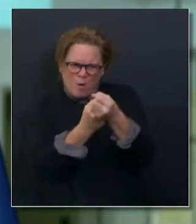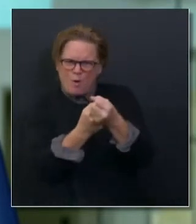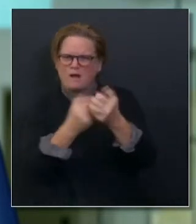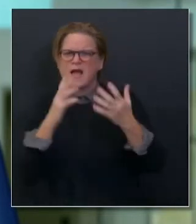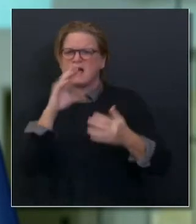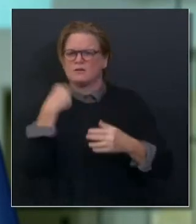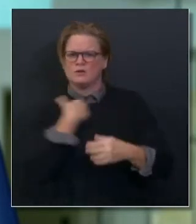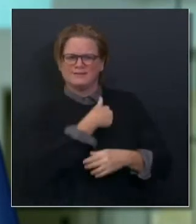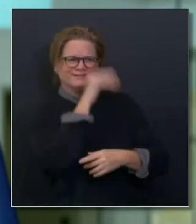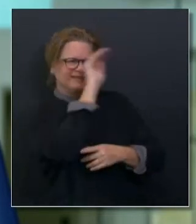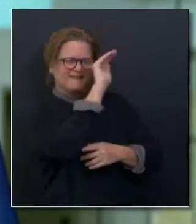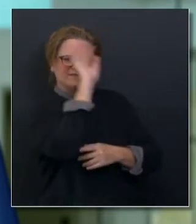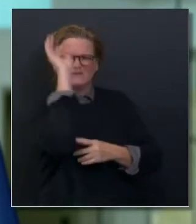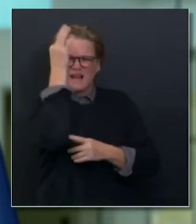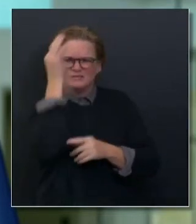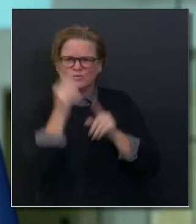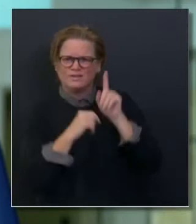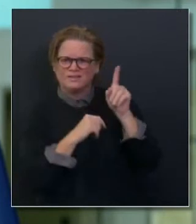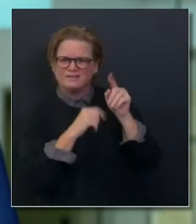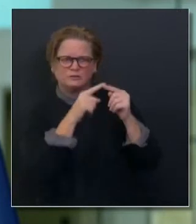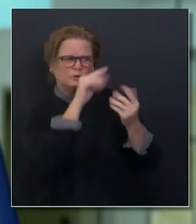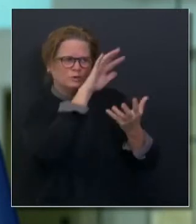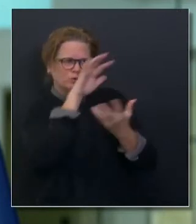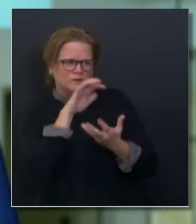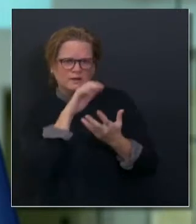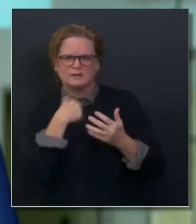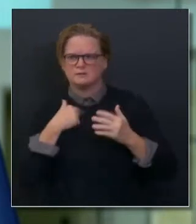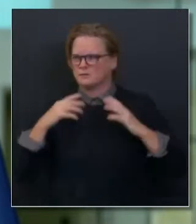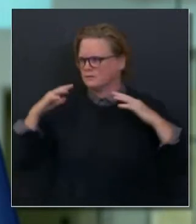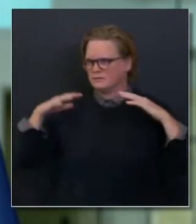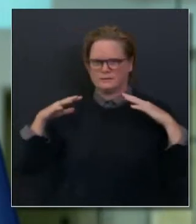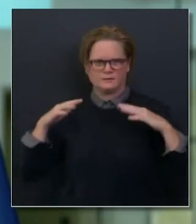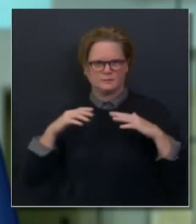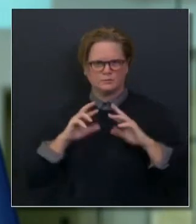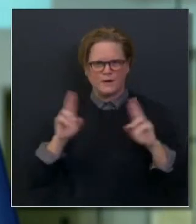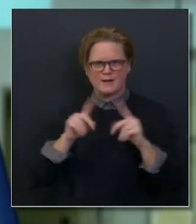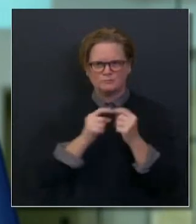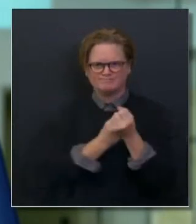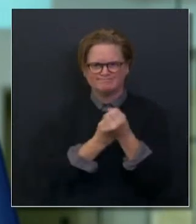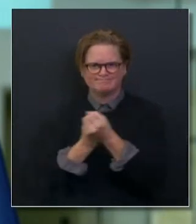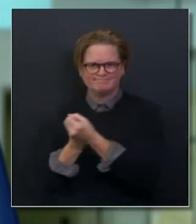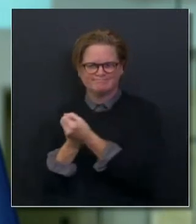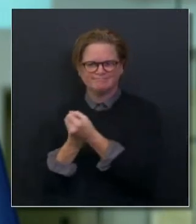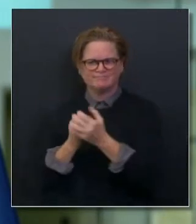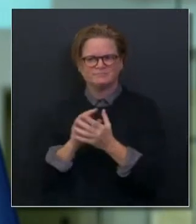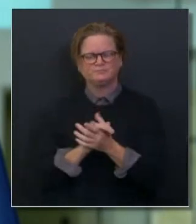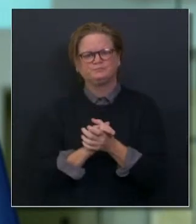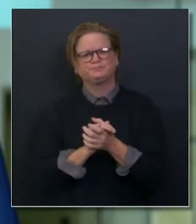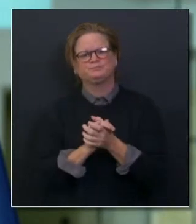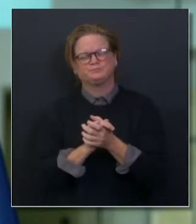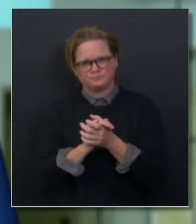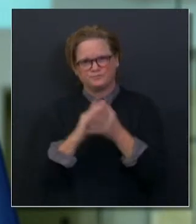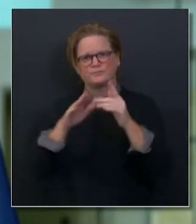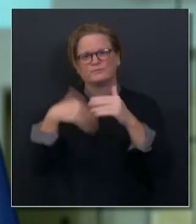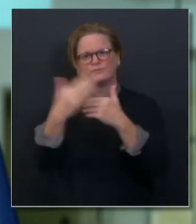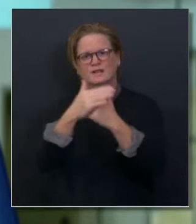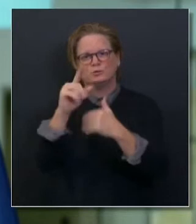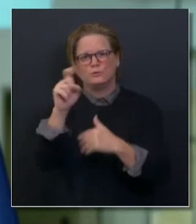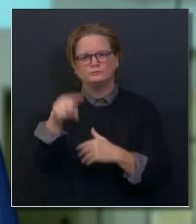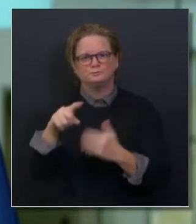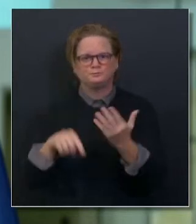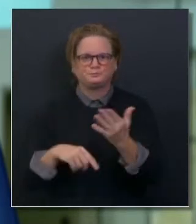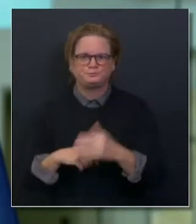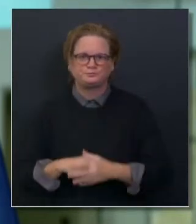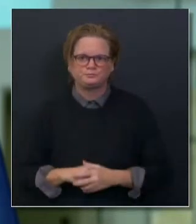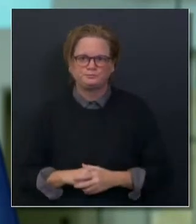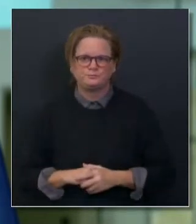Barbara Sader-Ostrup, CalMatters. Thank you for taking our calls and questions. My